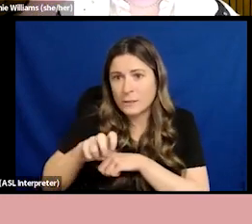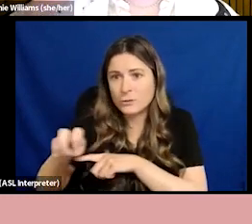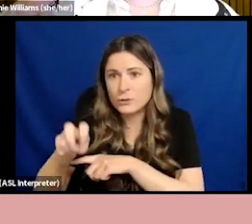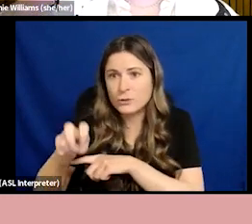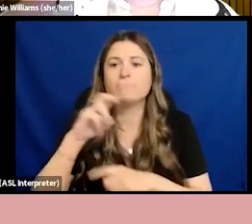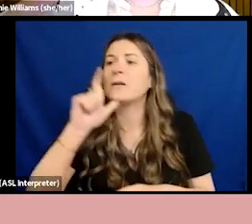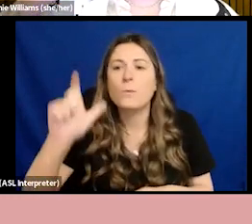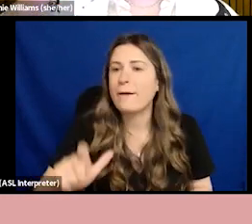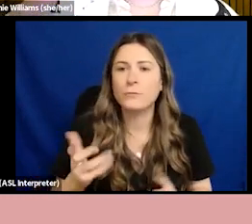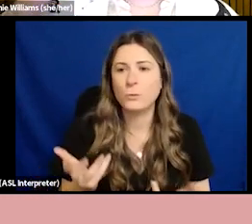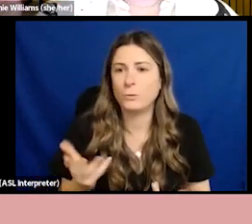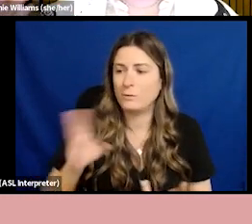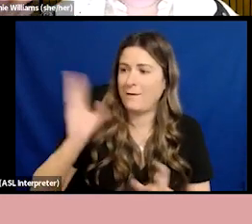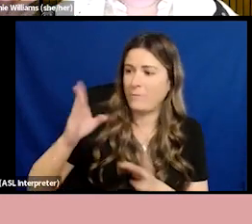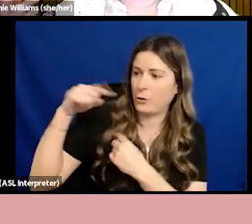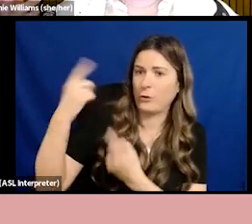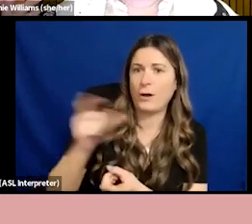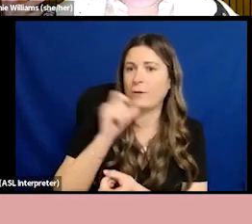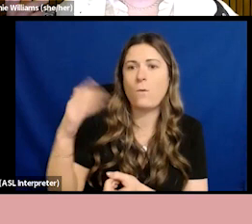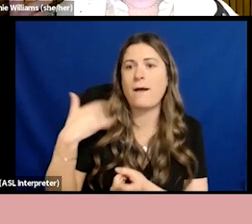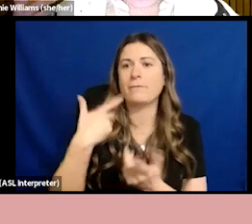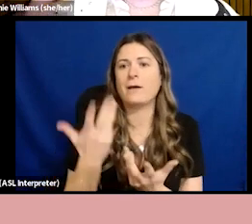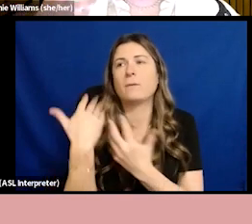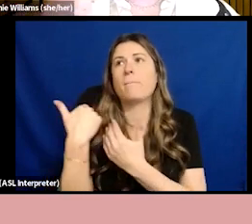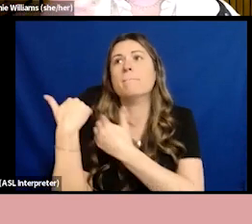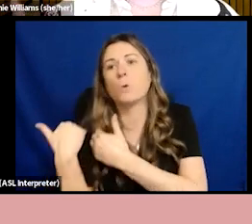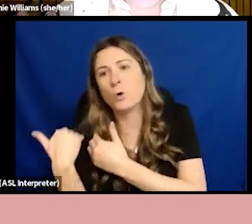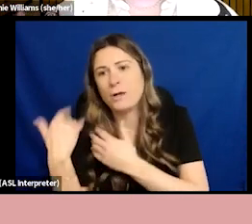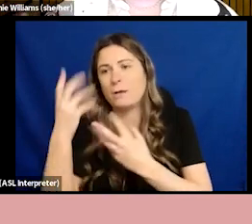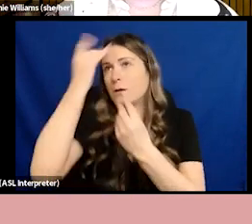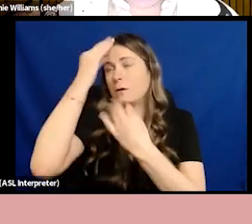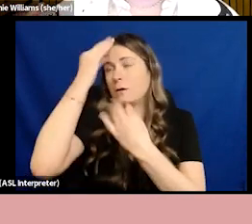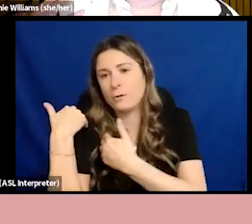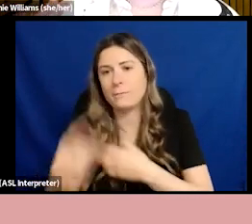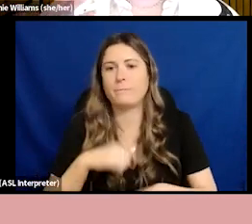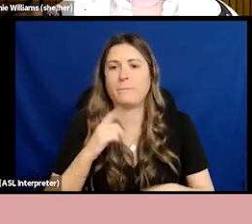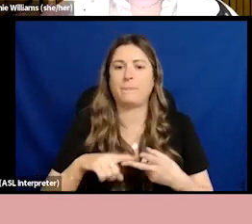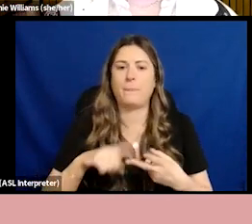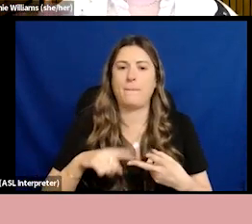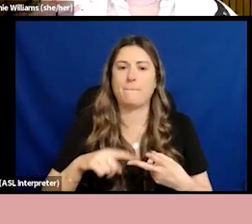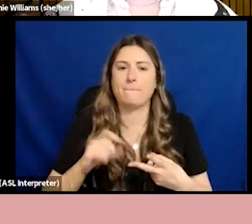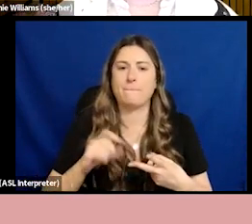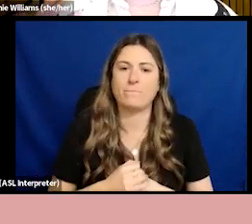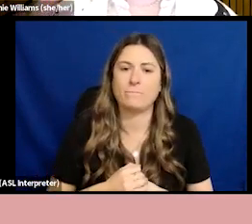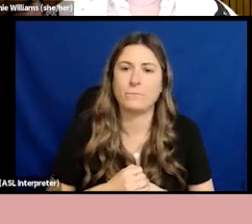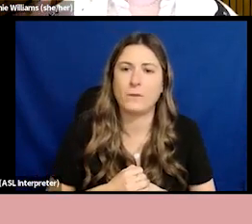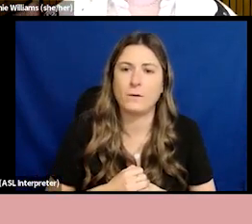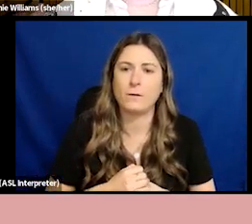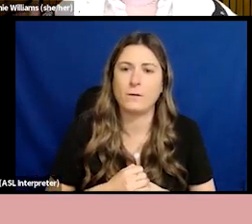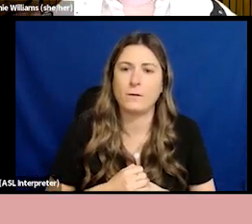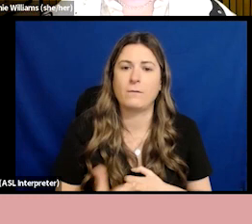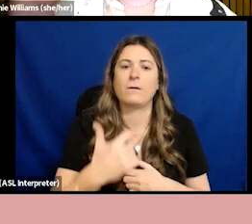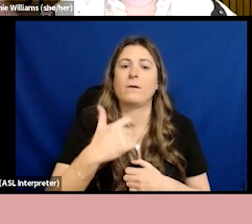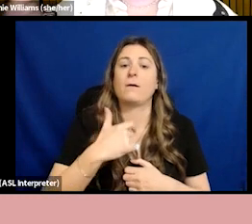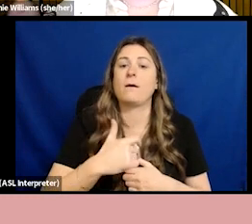have that additional cognitive burden. I'm heterosexual. I have no problems, issues or concerns